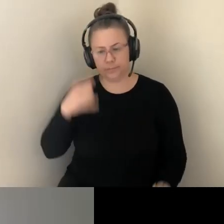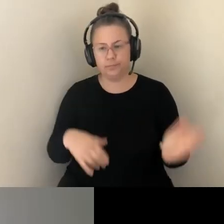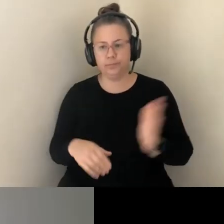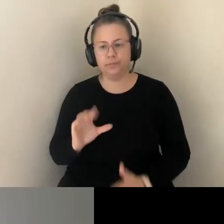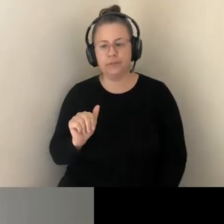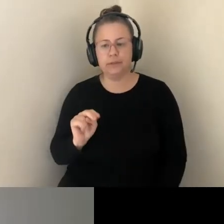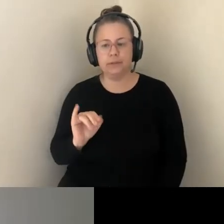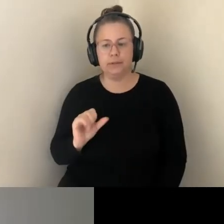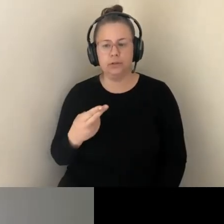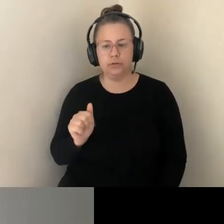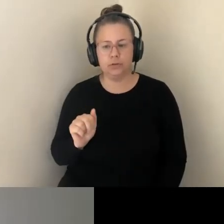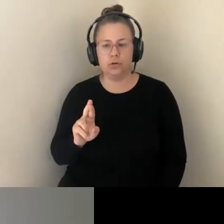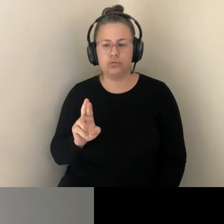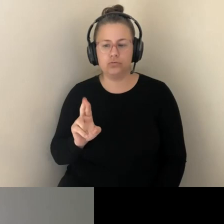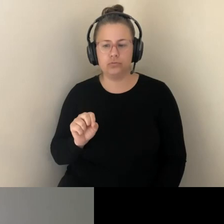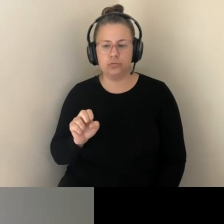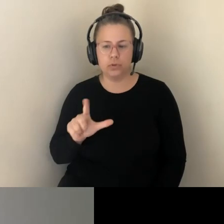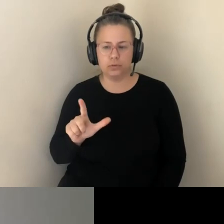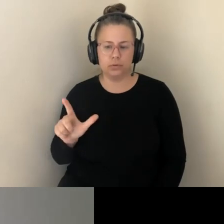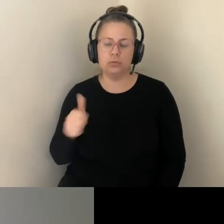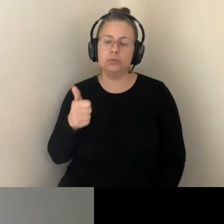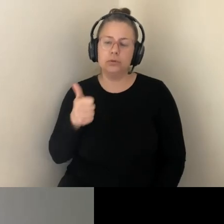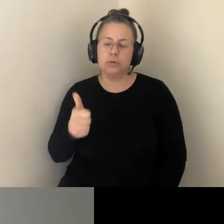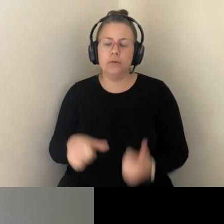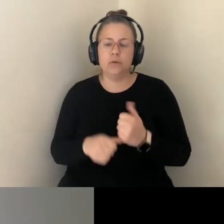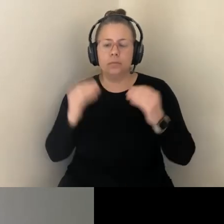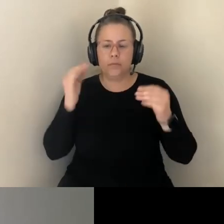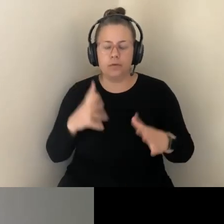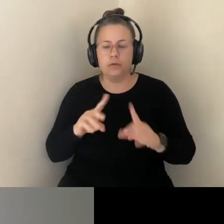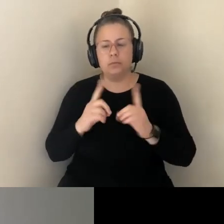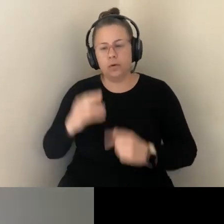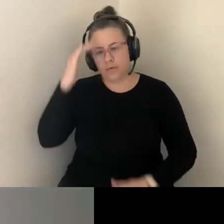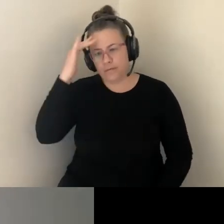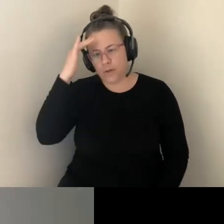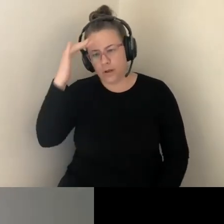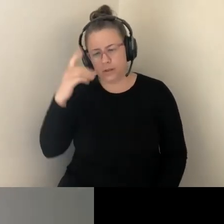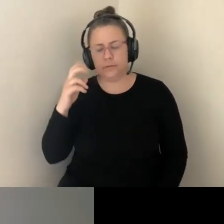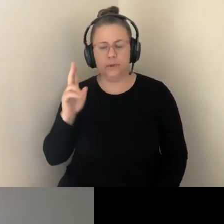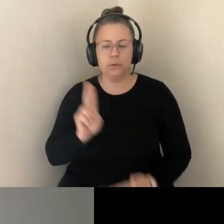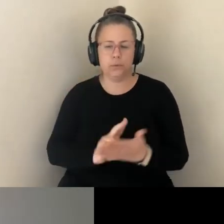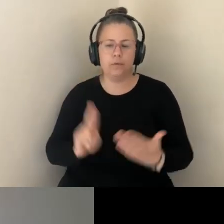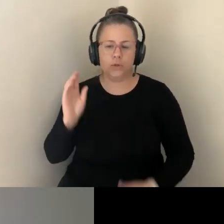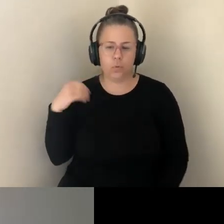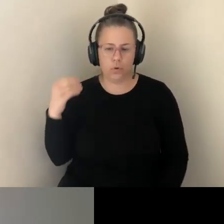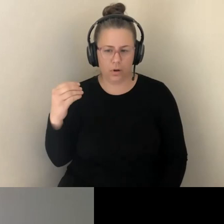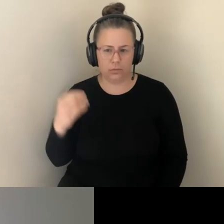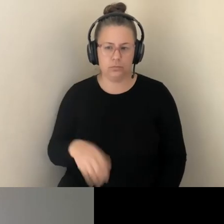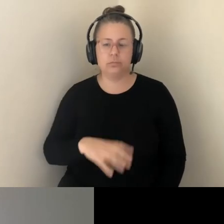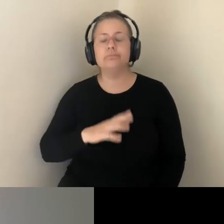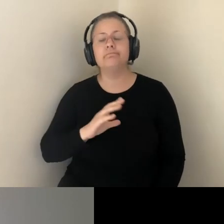WHO IS AN ASSOCIATE PROFESSOR IN THE DEPARTMENT OF PHILOSOPHY AT THE UNIVERSITY OF OREGON, AND MYSELF. THE PANEL WILL BE MODERATED